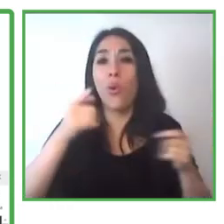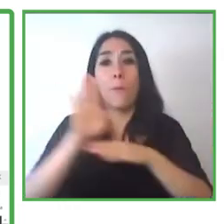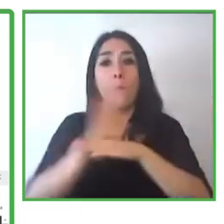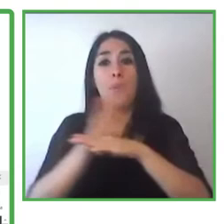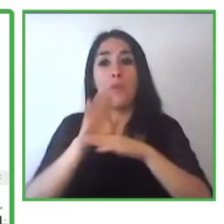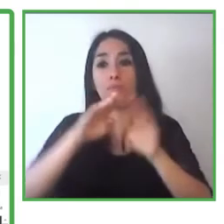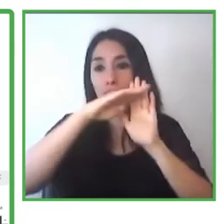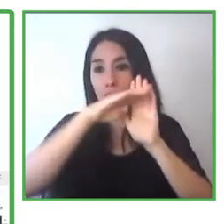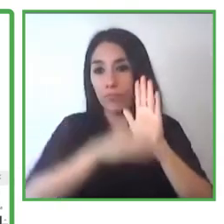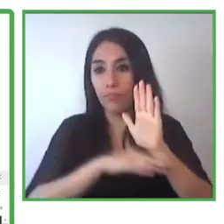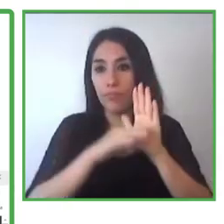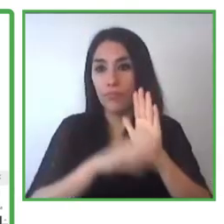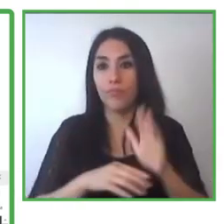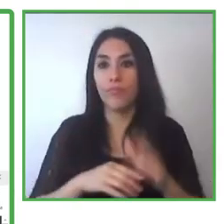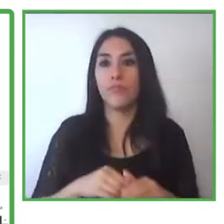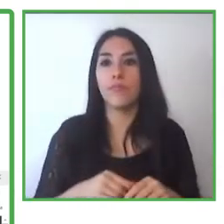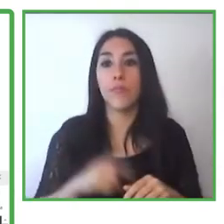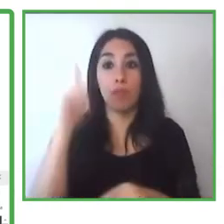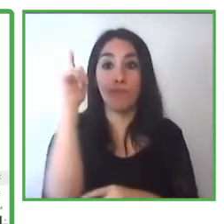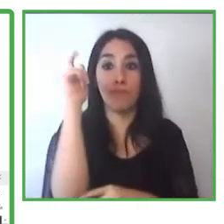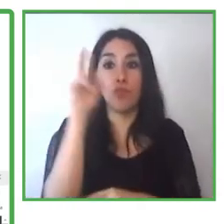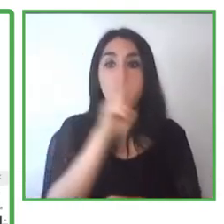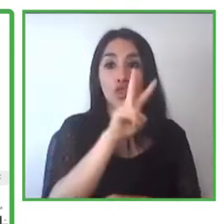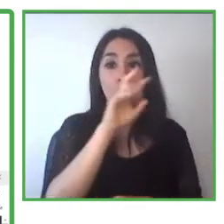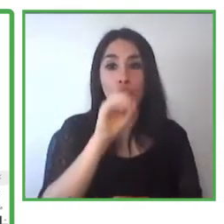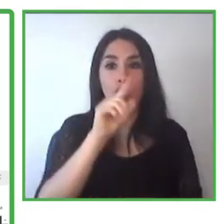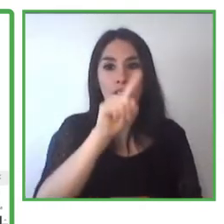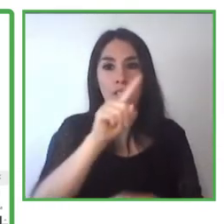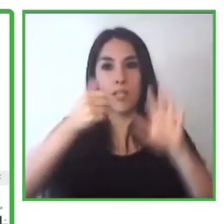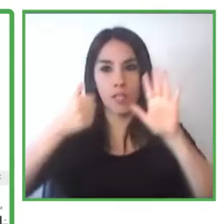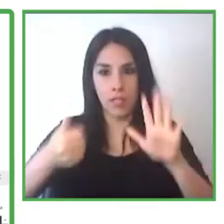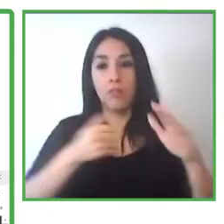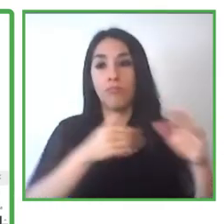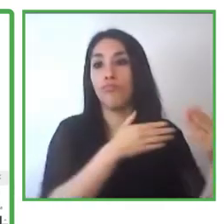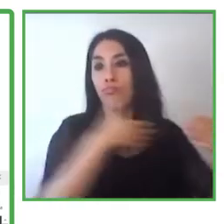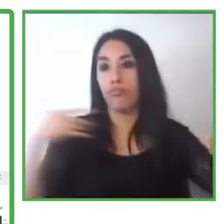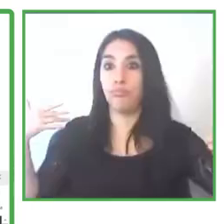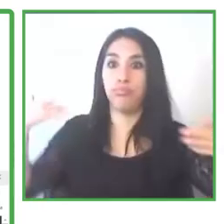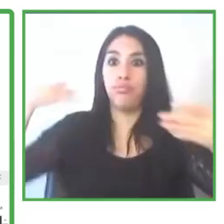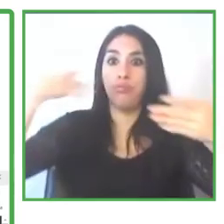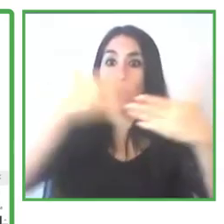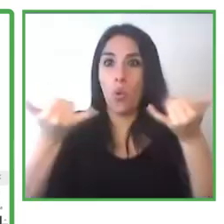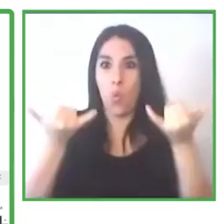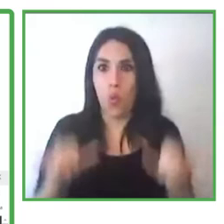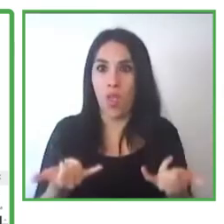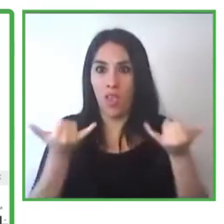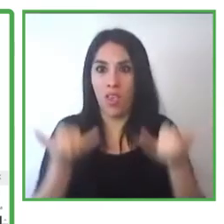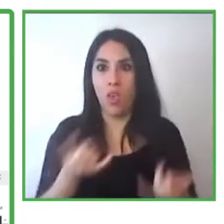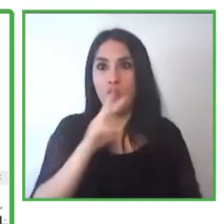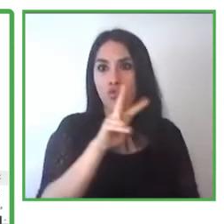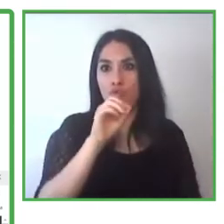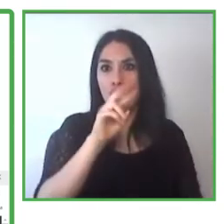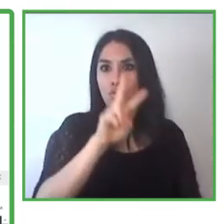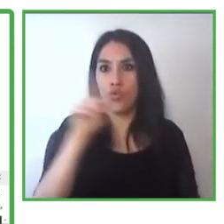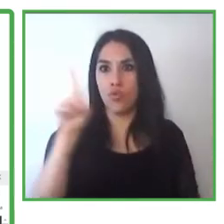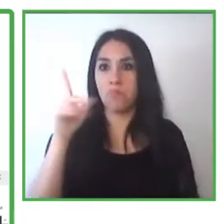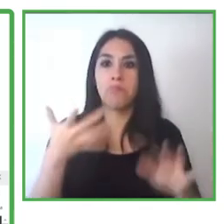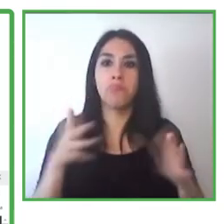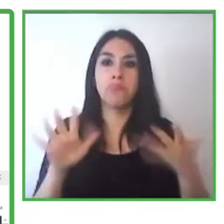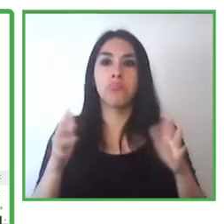worked in Incorpora from 2006 until 2021. So it's more than 61,000 companies that, one